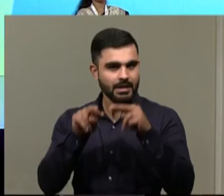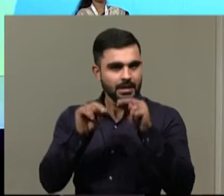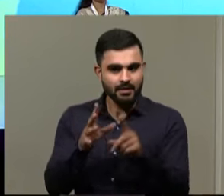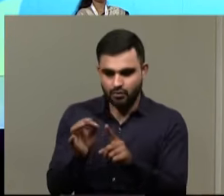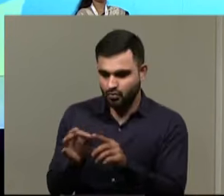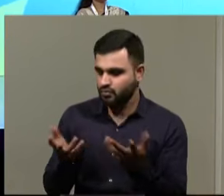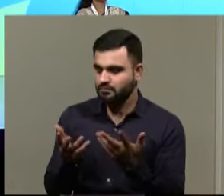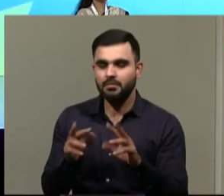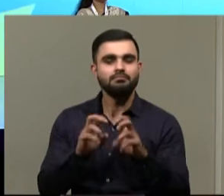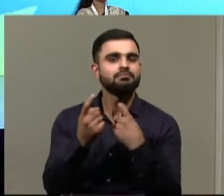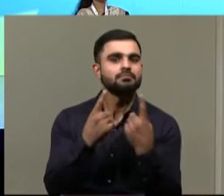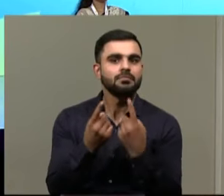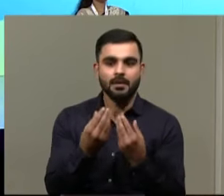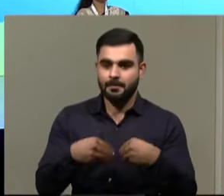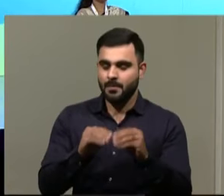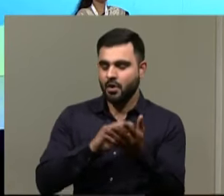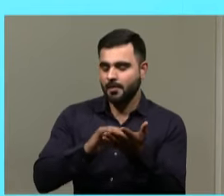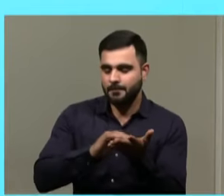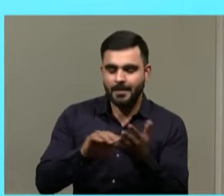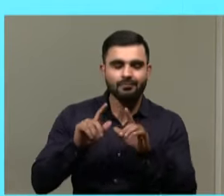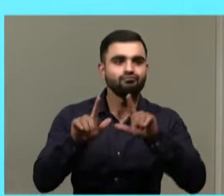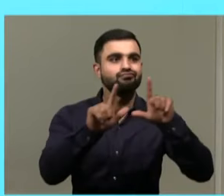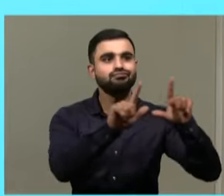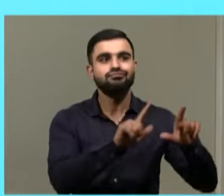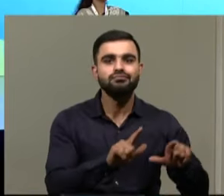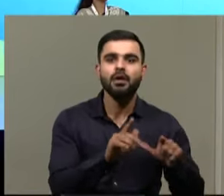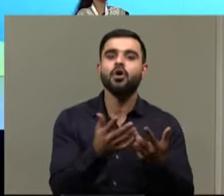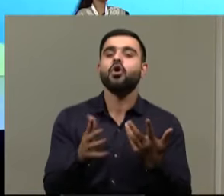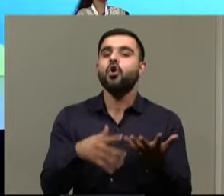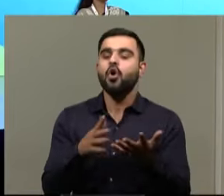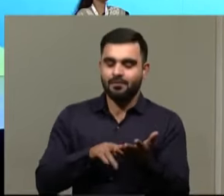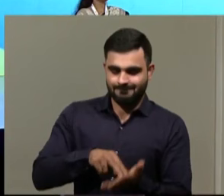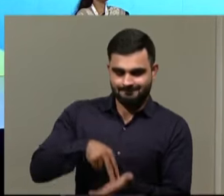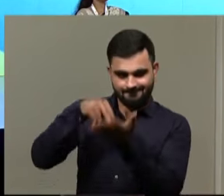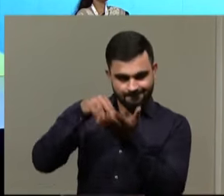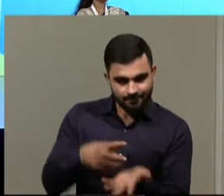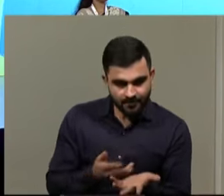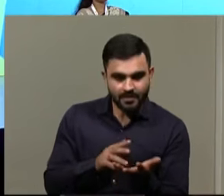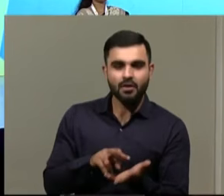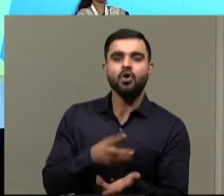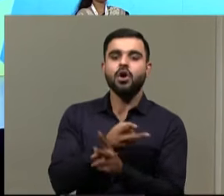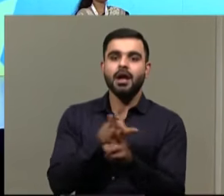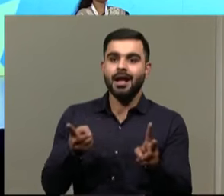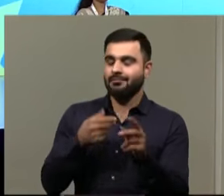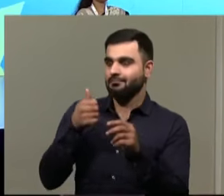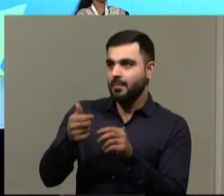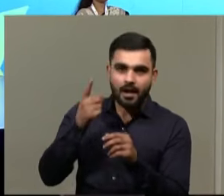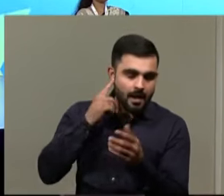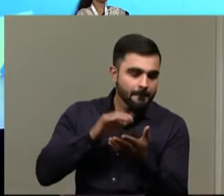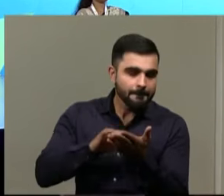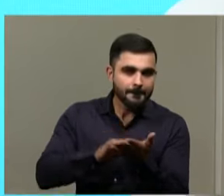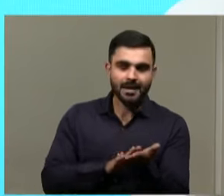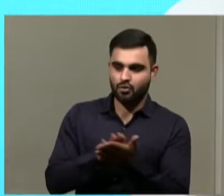done when we talk about, you know, more braille signages or elevators, voice-activated elevators, more